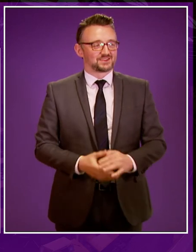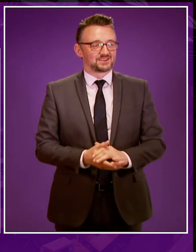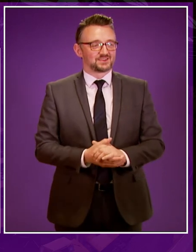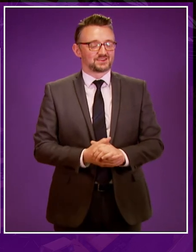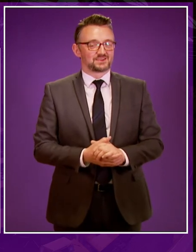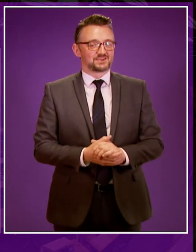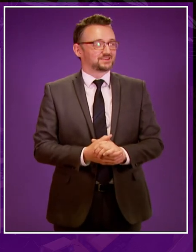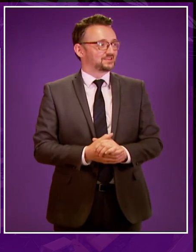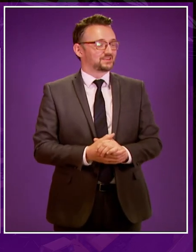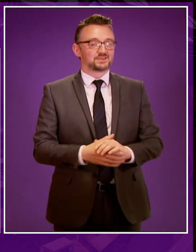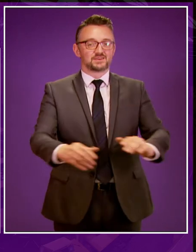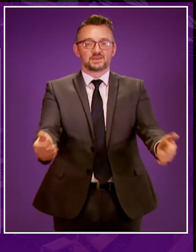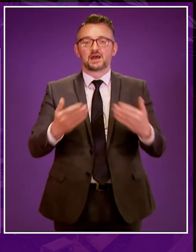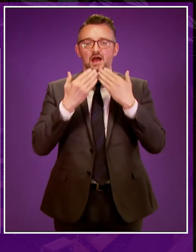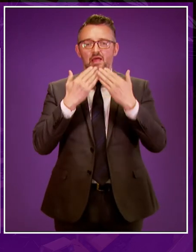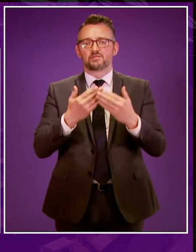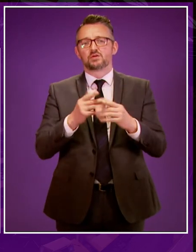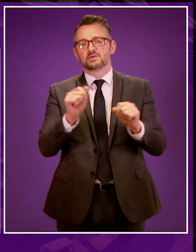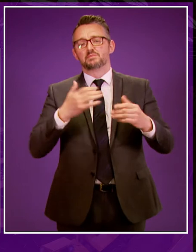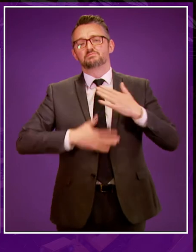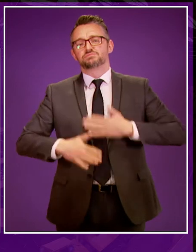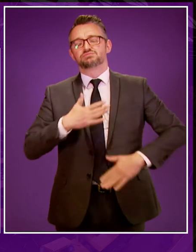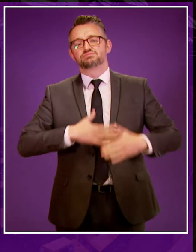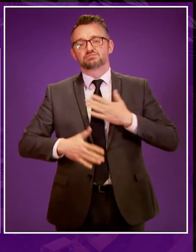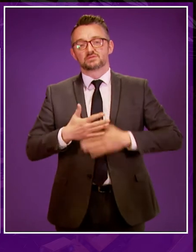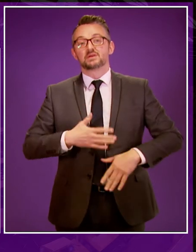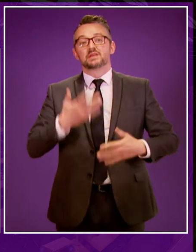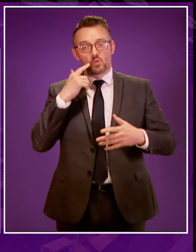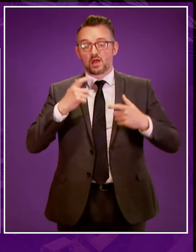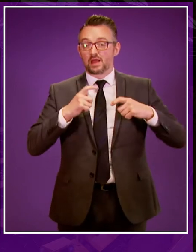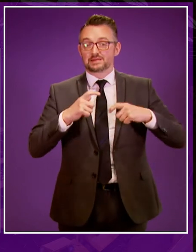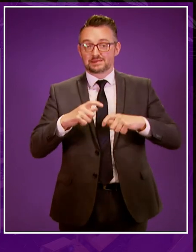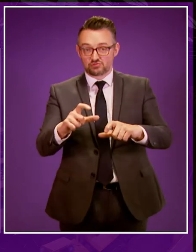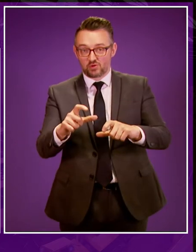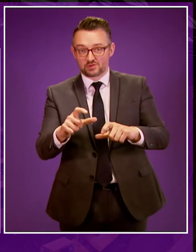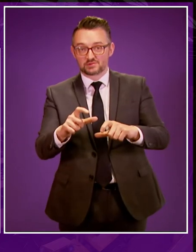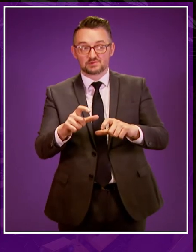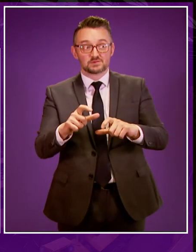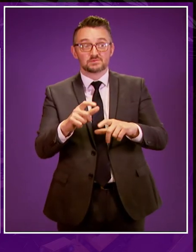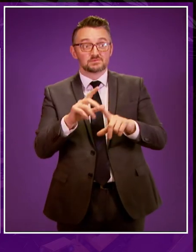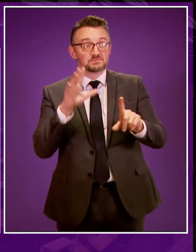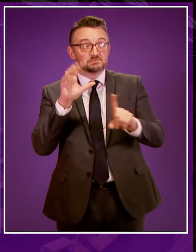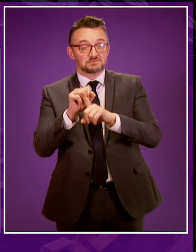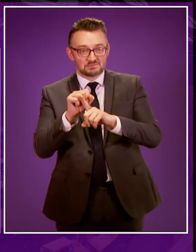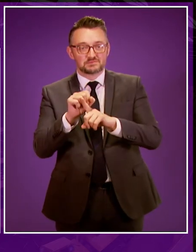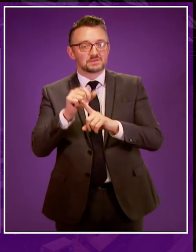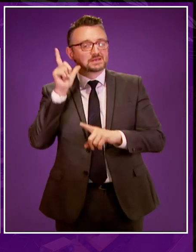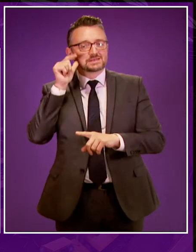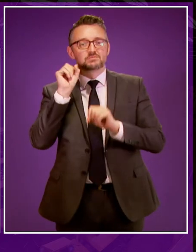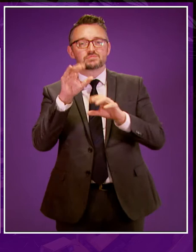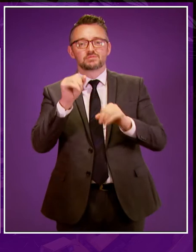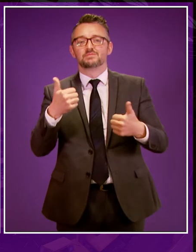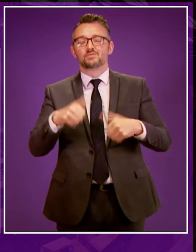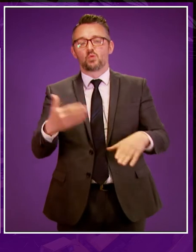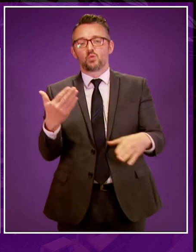Thank you very much for your patience. We're now going to resume proceedings, and as you can tell, the sound system has been fixed.